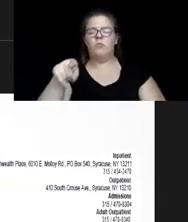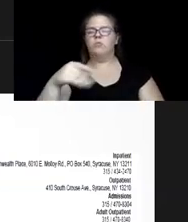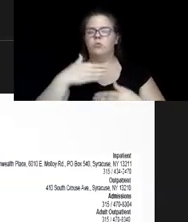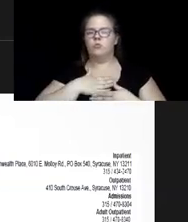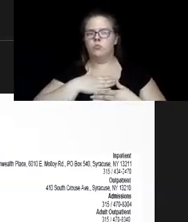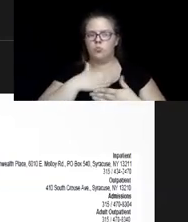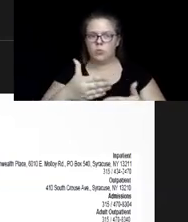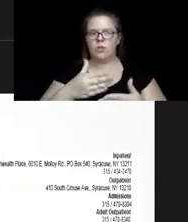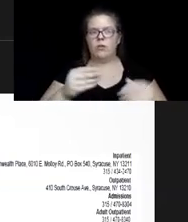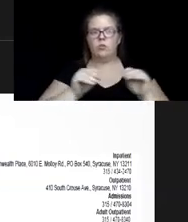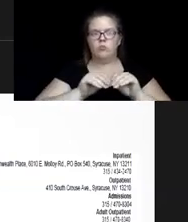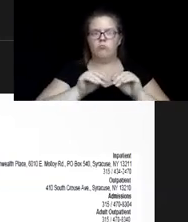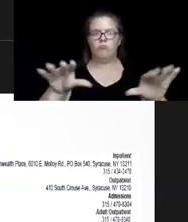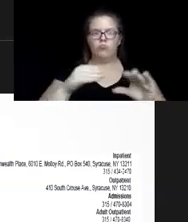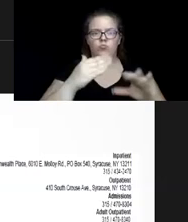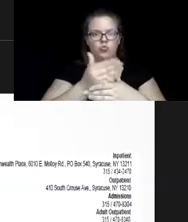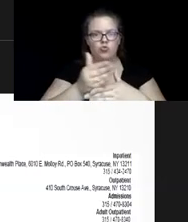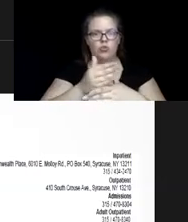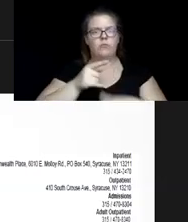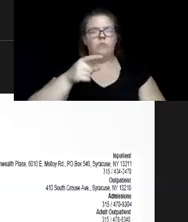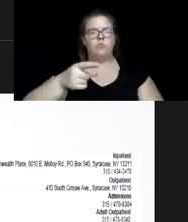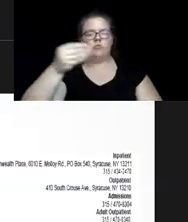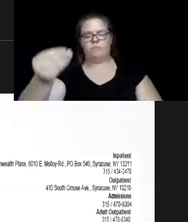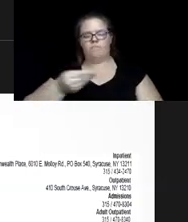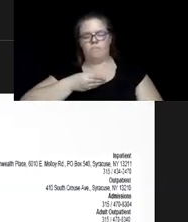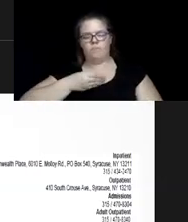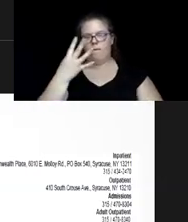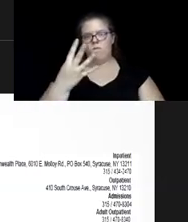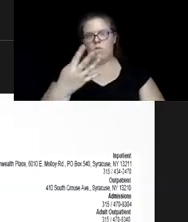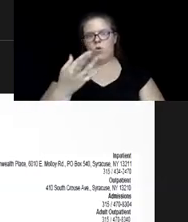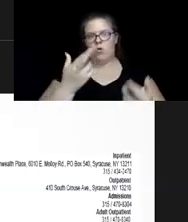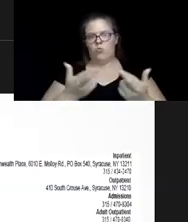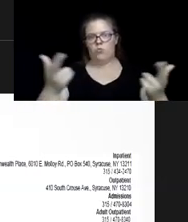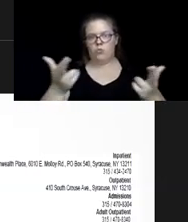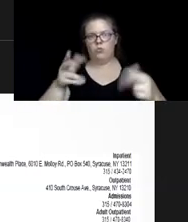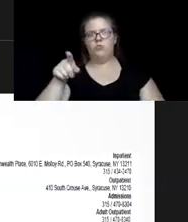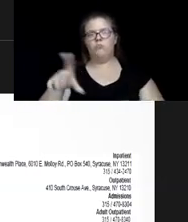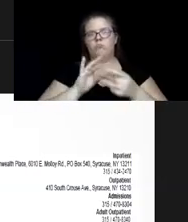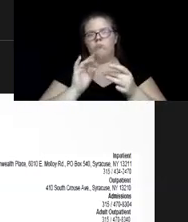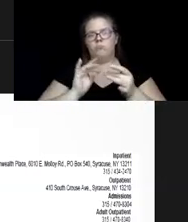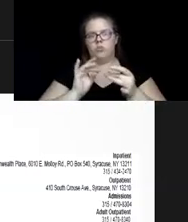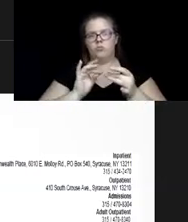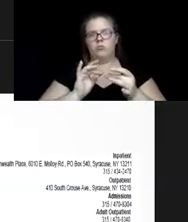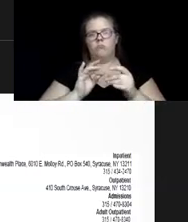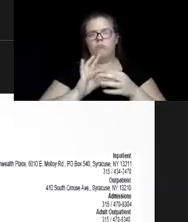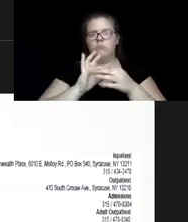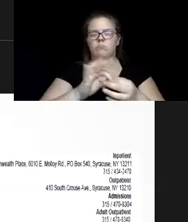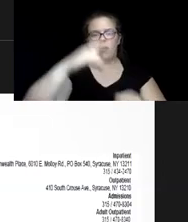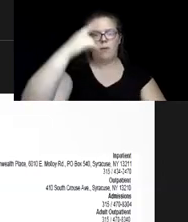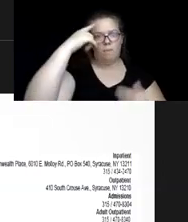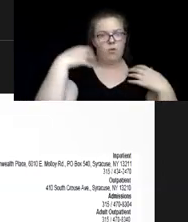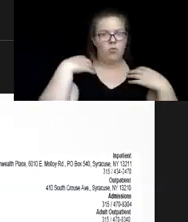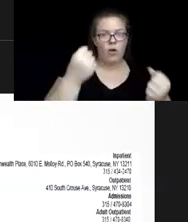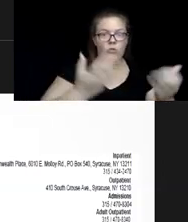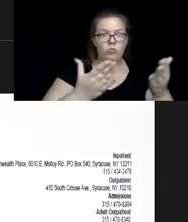share. And she provided me with four resources that she mentioned about mental health services,